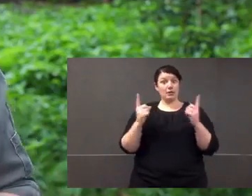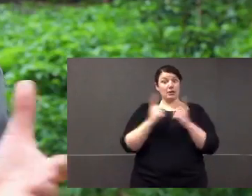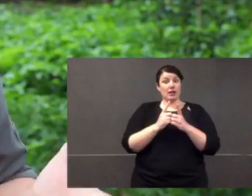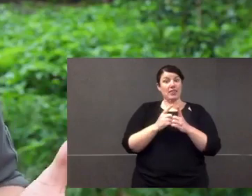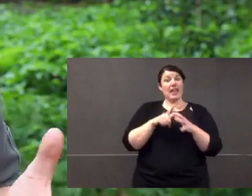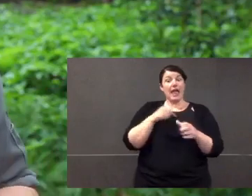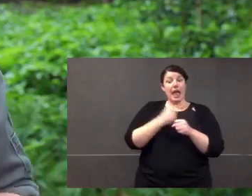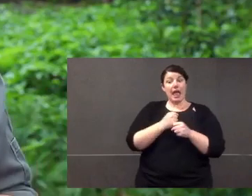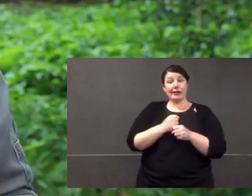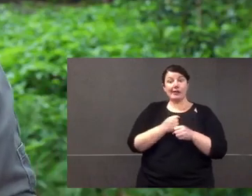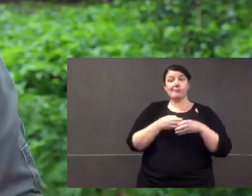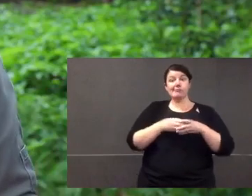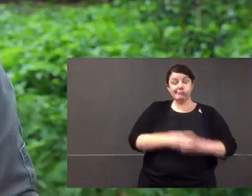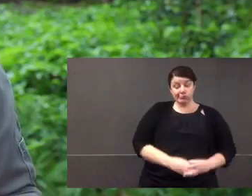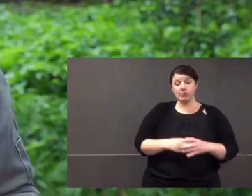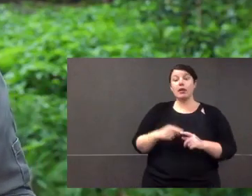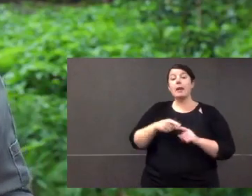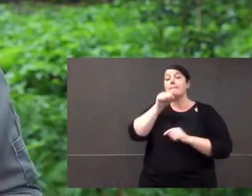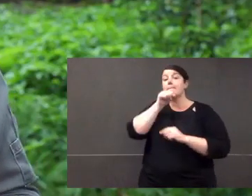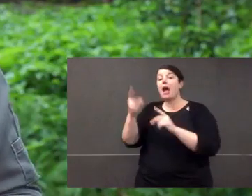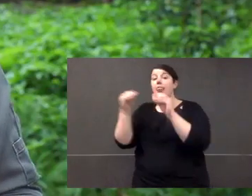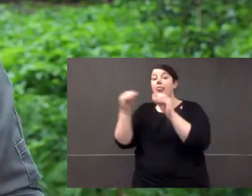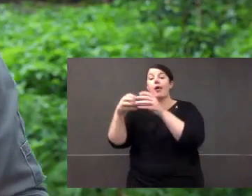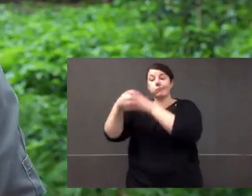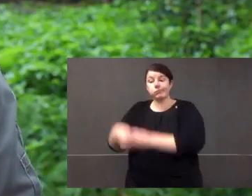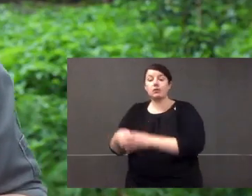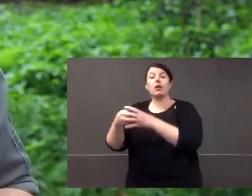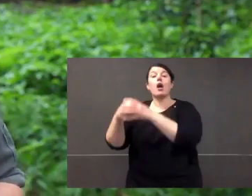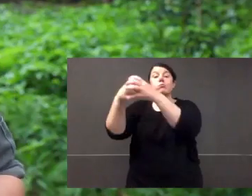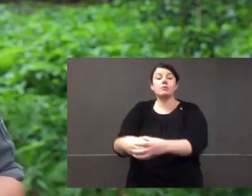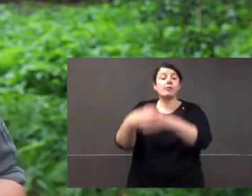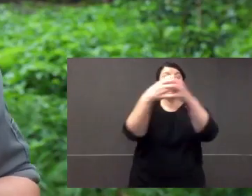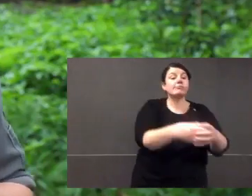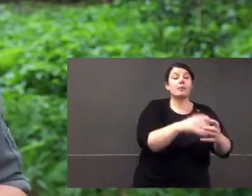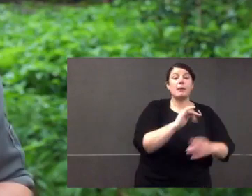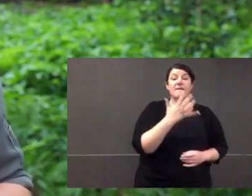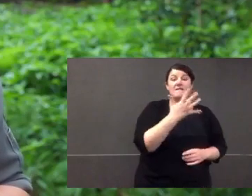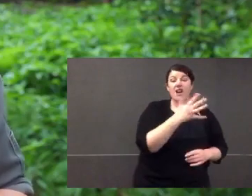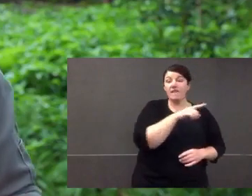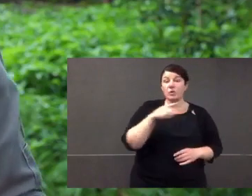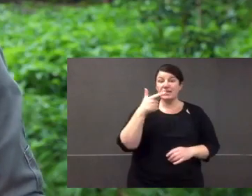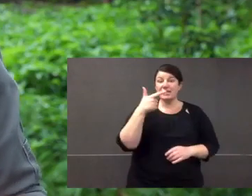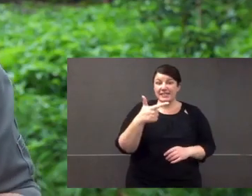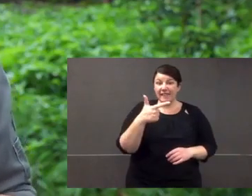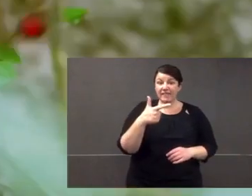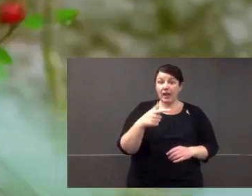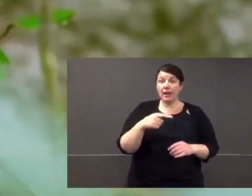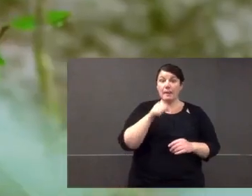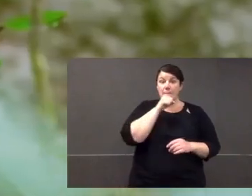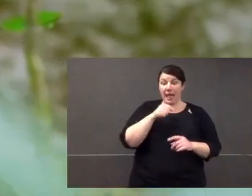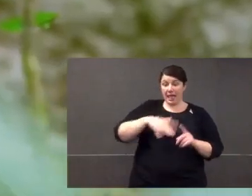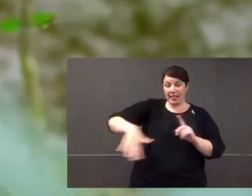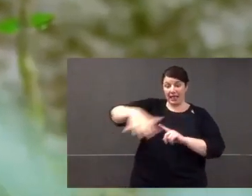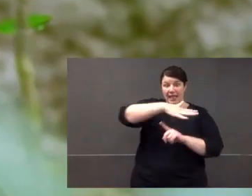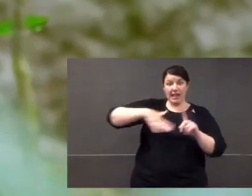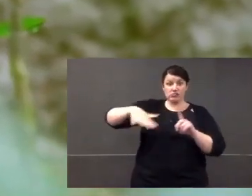male, they like each other, they mate and the female lays an egg and then she goes off and lays an egg in another male's nest and another male's nest and she might